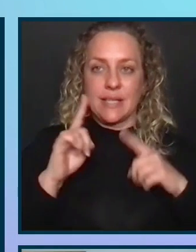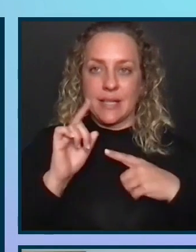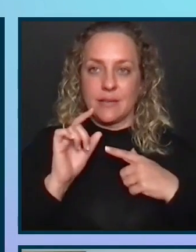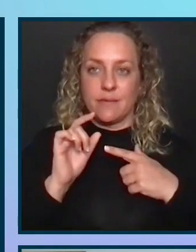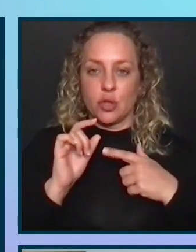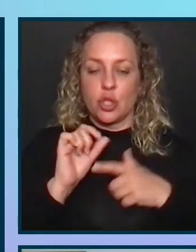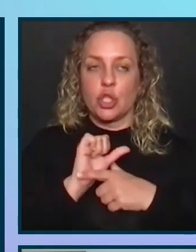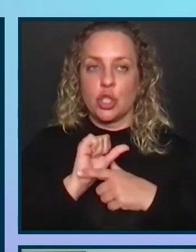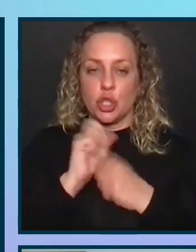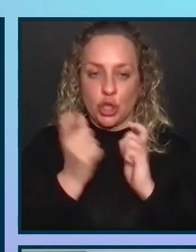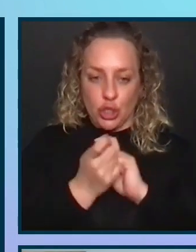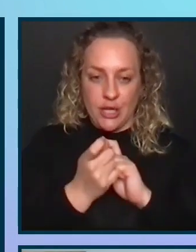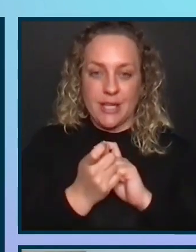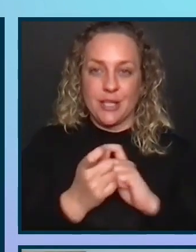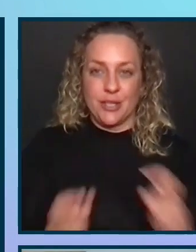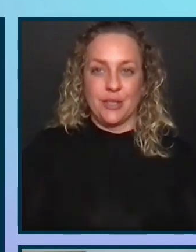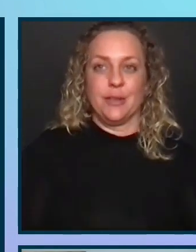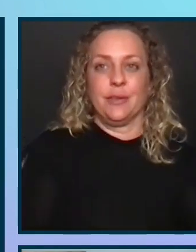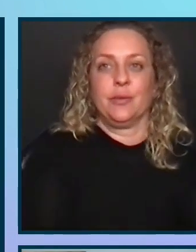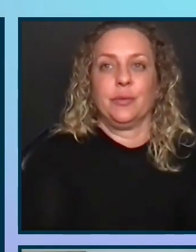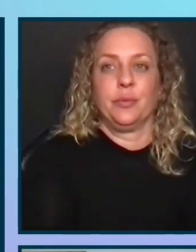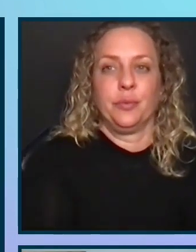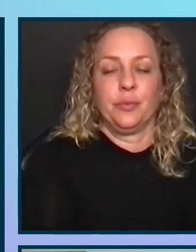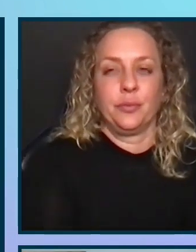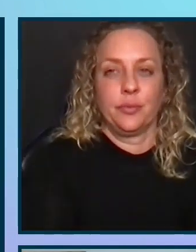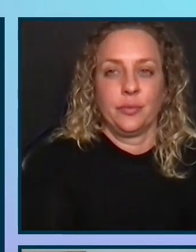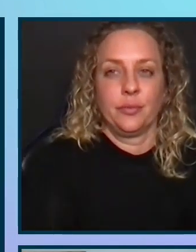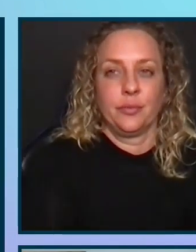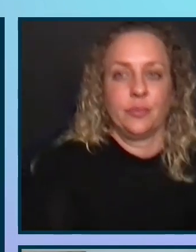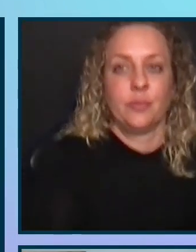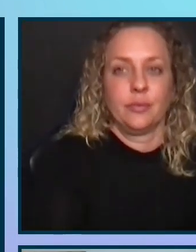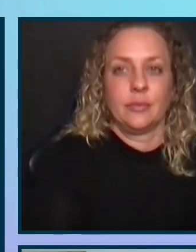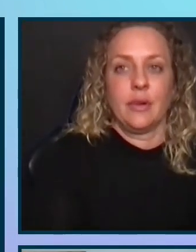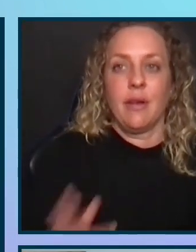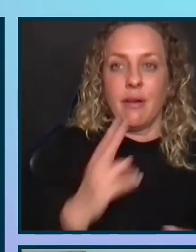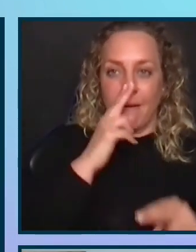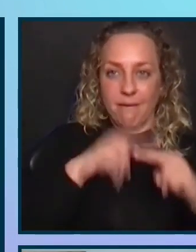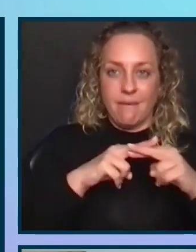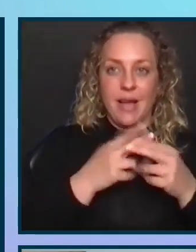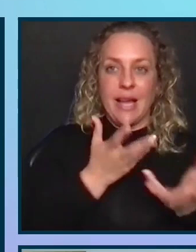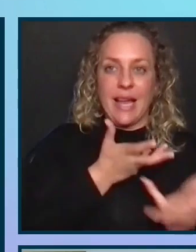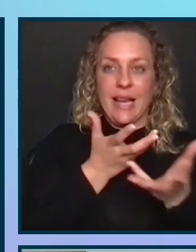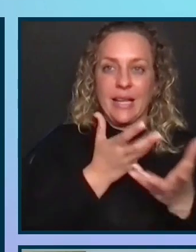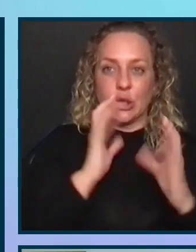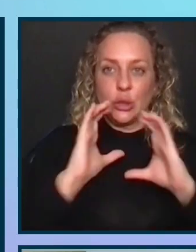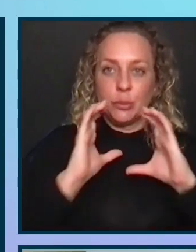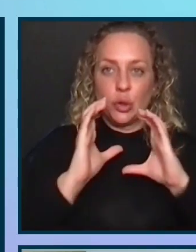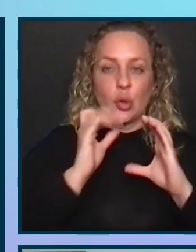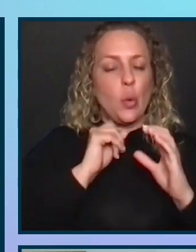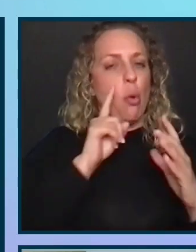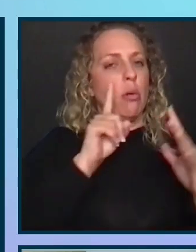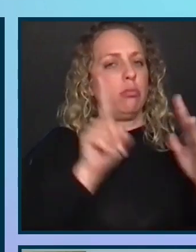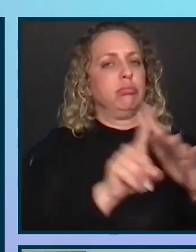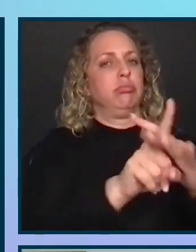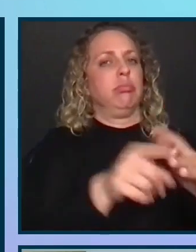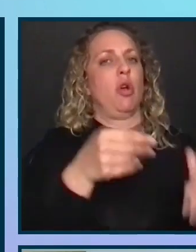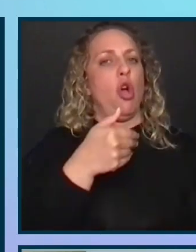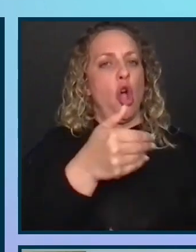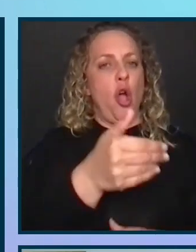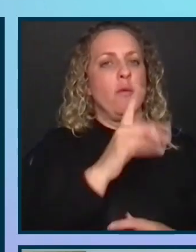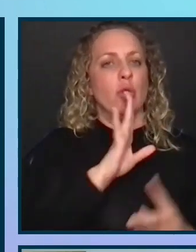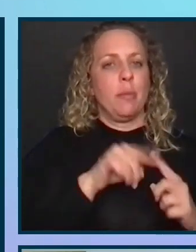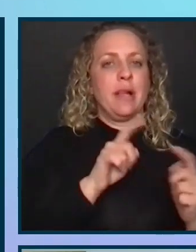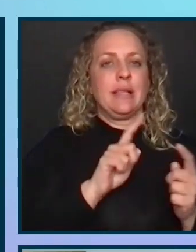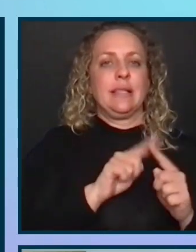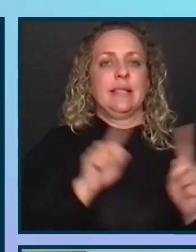transformation is fun, engaging communication. And you're going to hear that come up a lot as we talk through the different